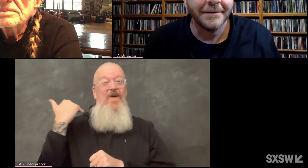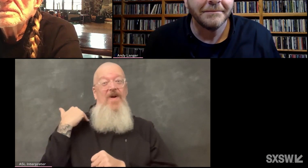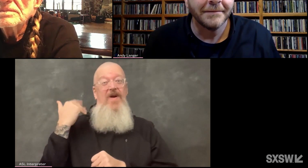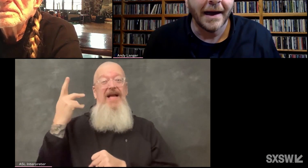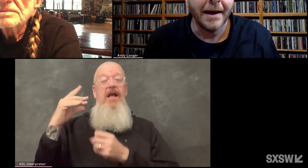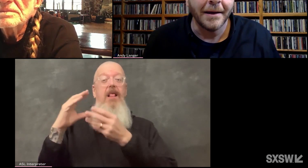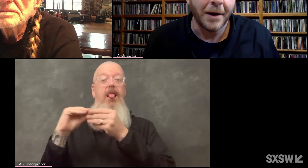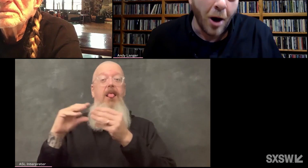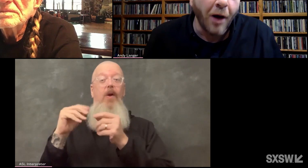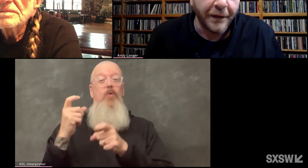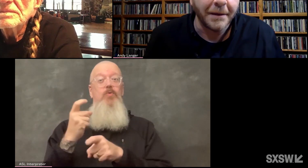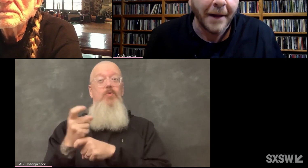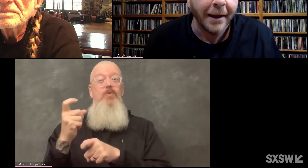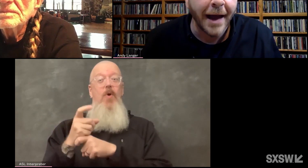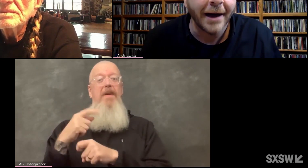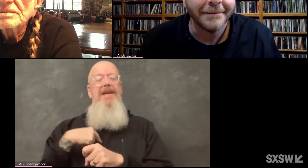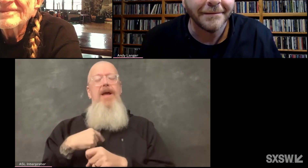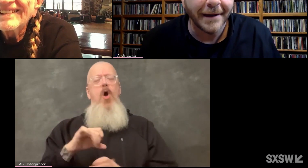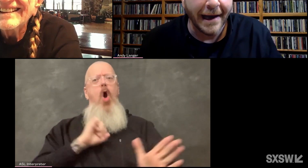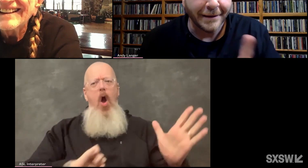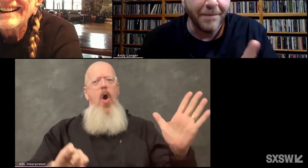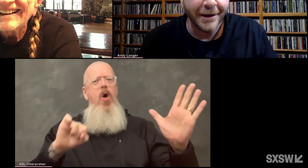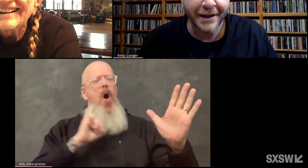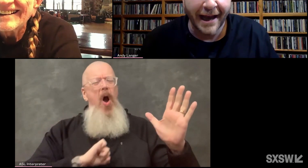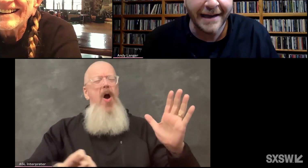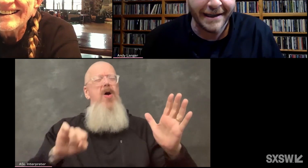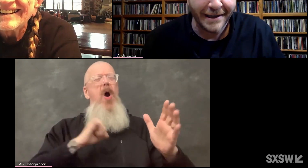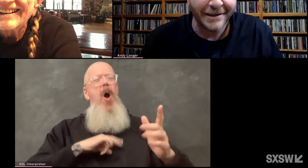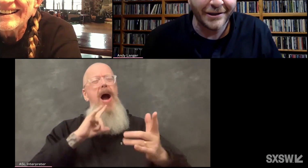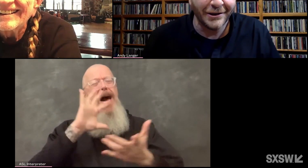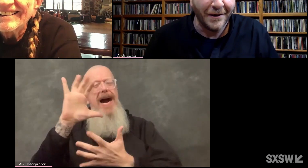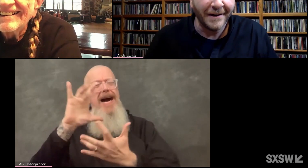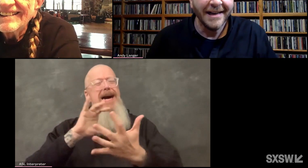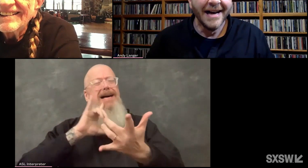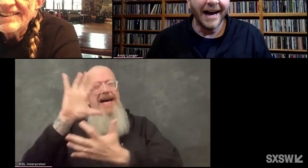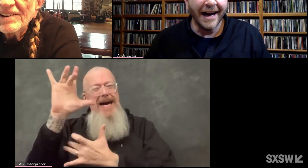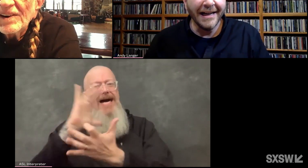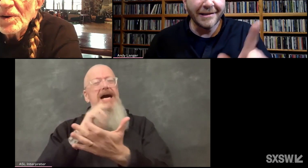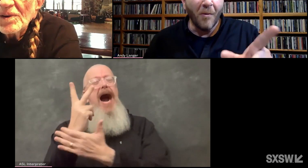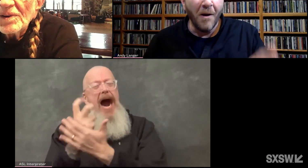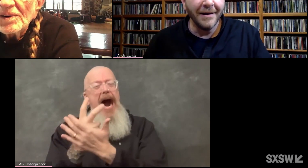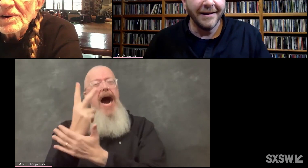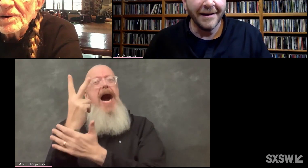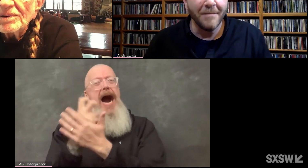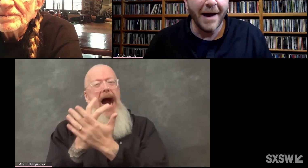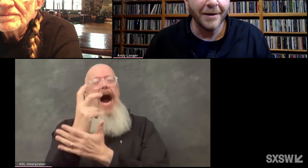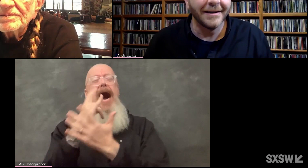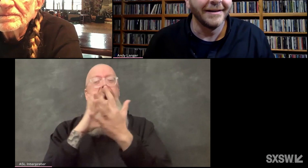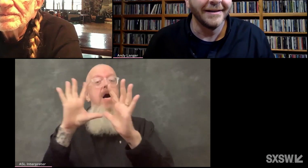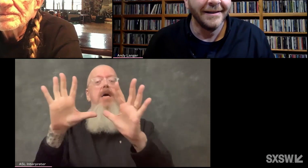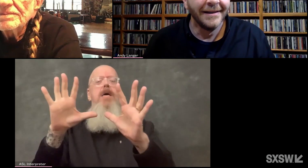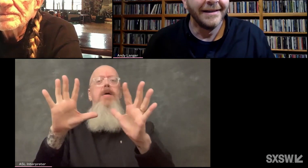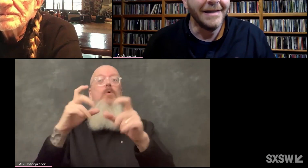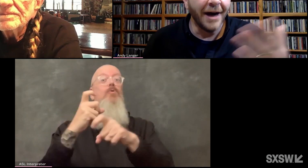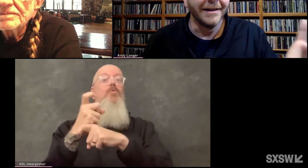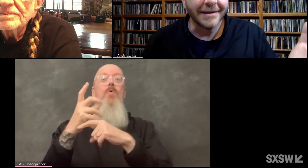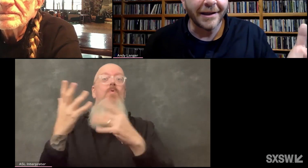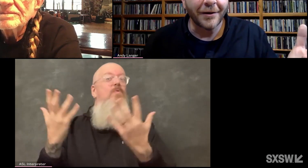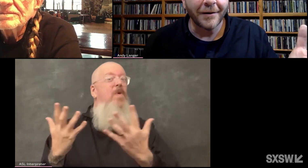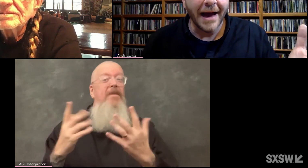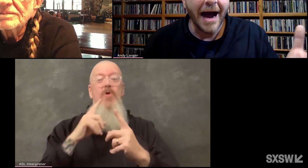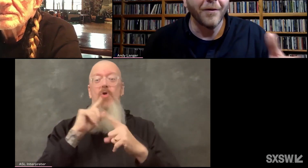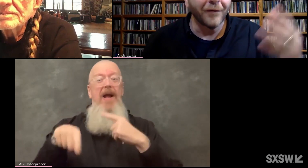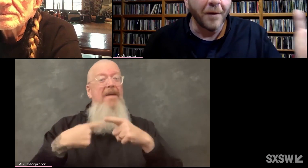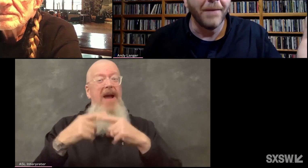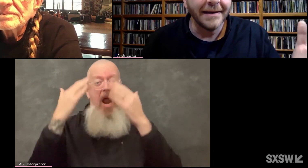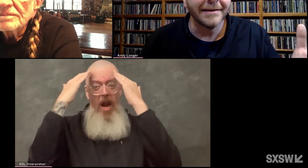up coughing a lot at the punchline to this joke. It's the one about the nuns